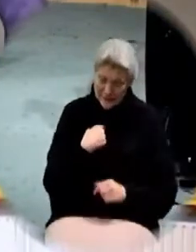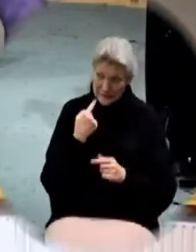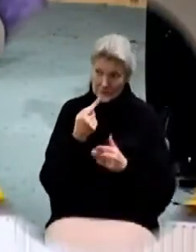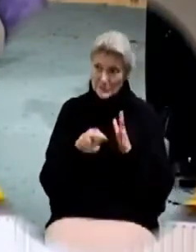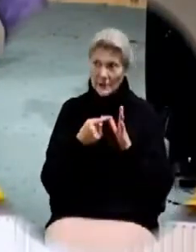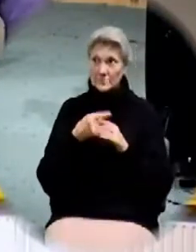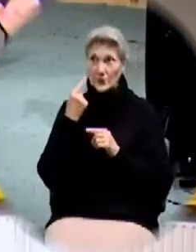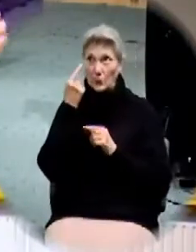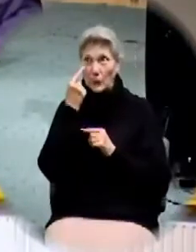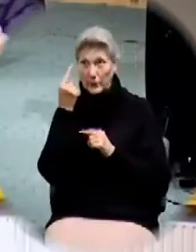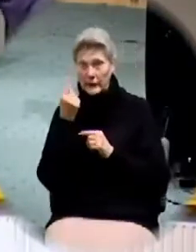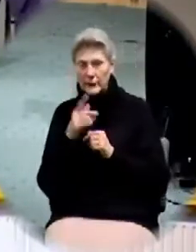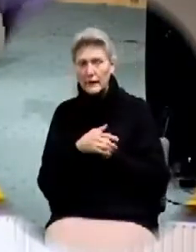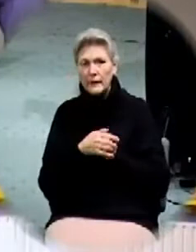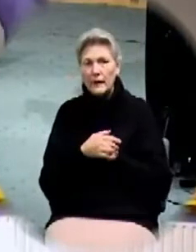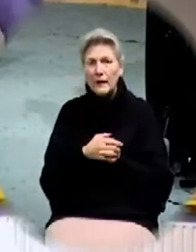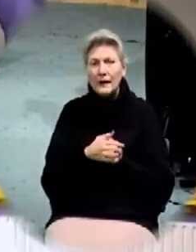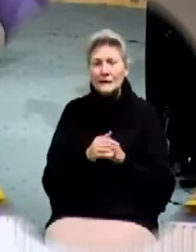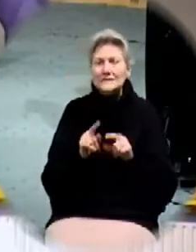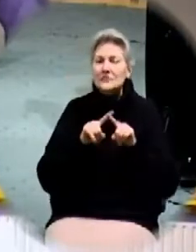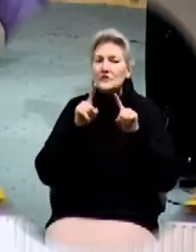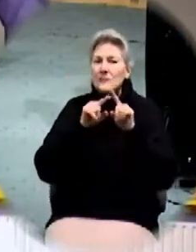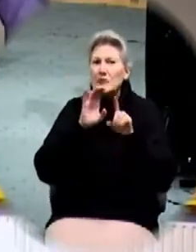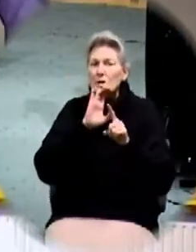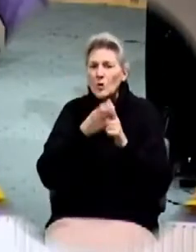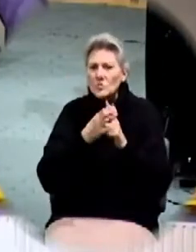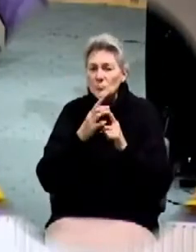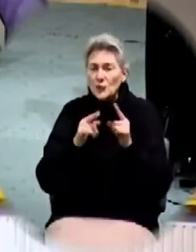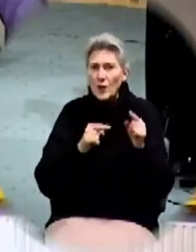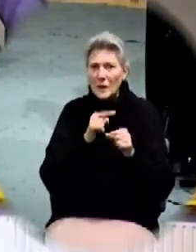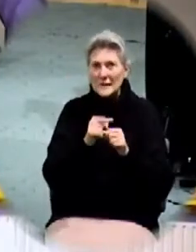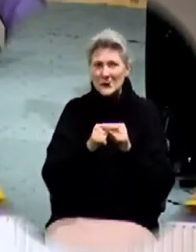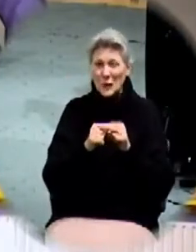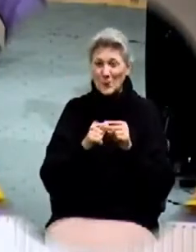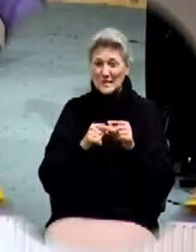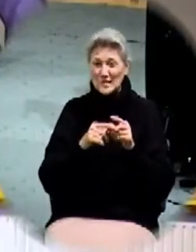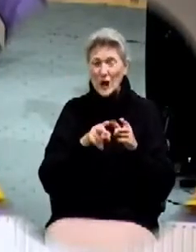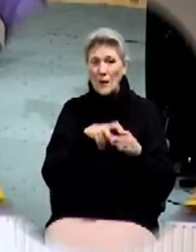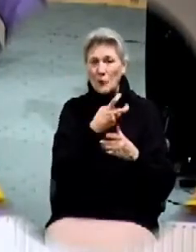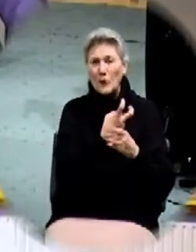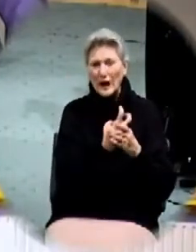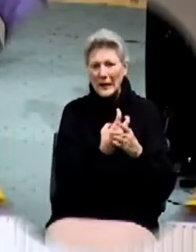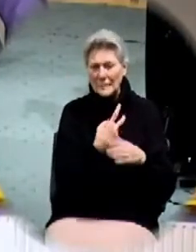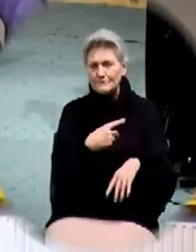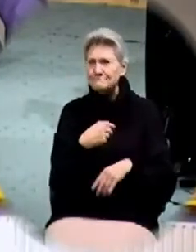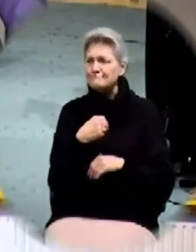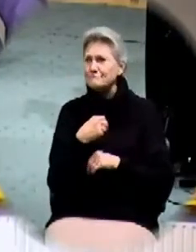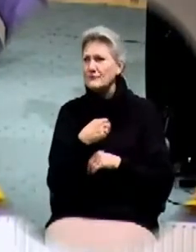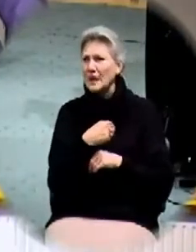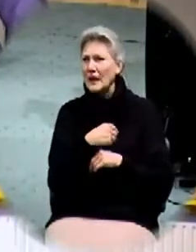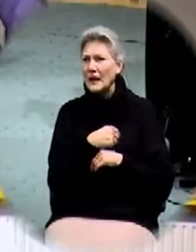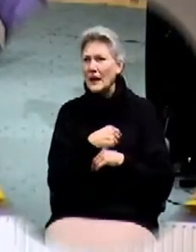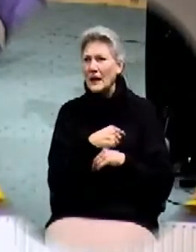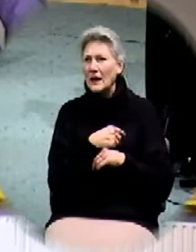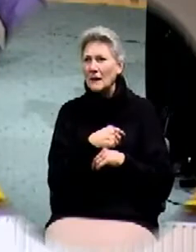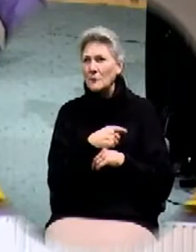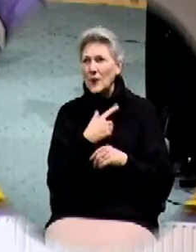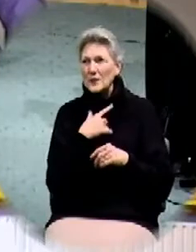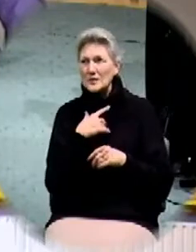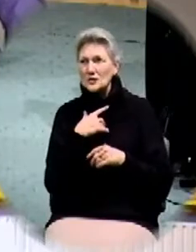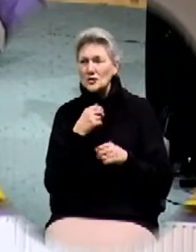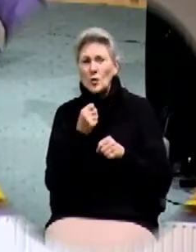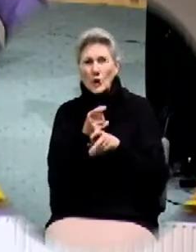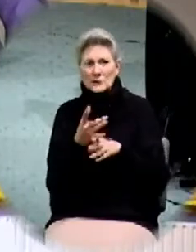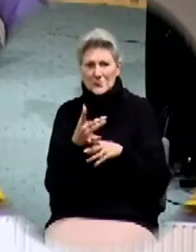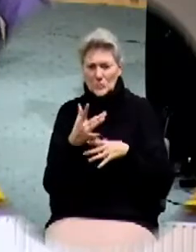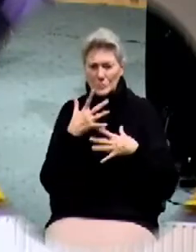he unlike the culture around you always dragging you down to its level of immaturity God brings the best out of you develops